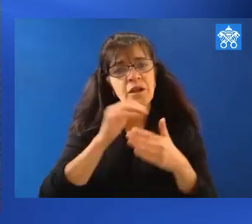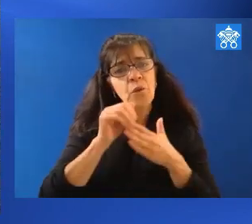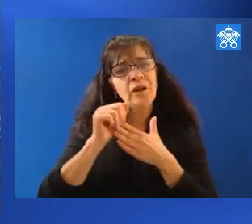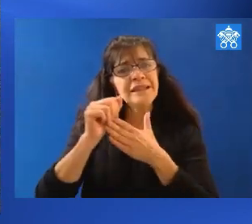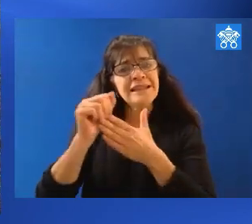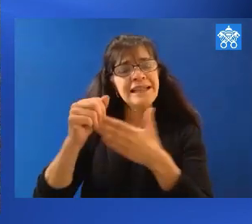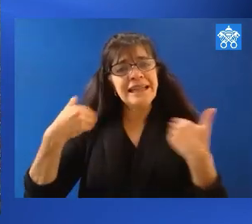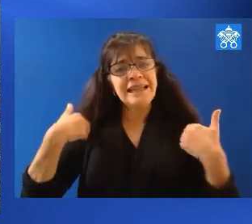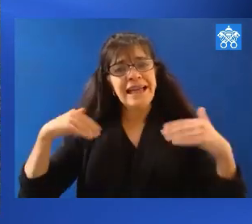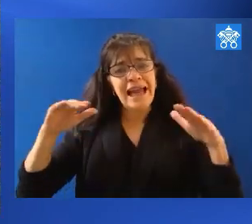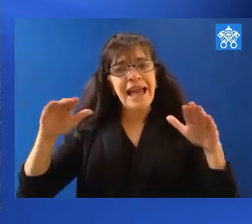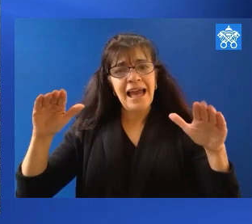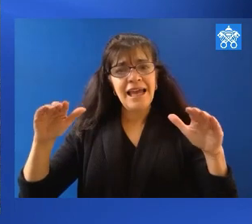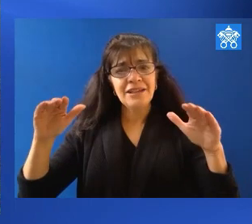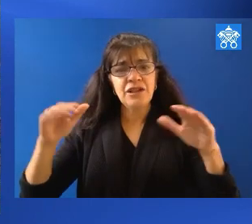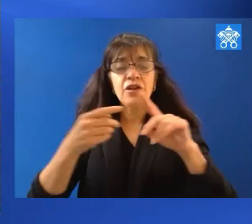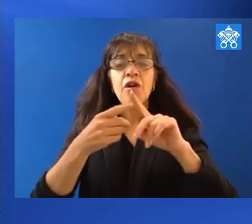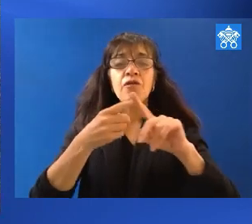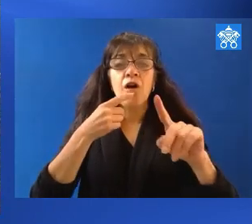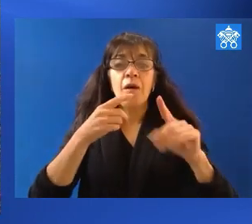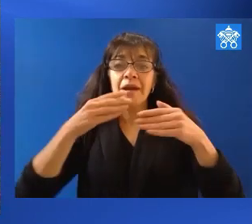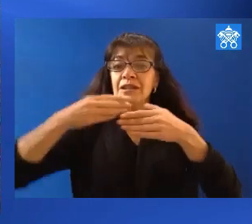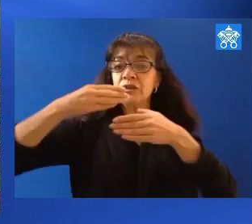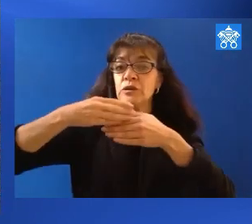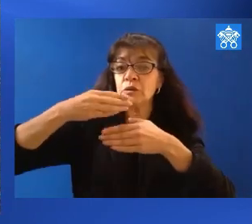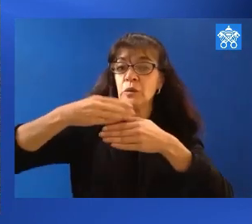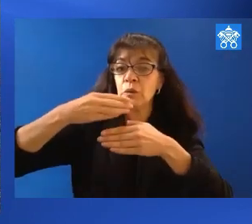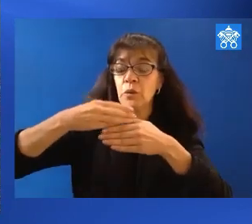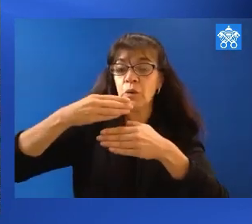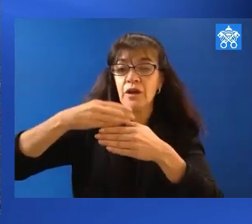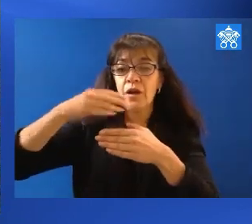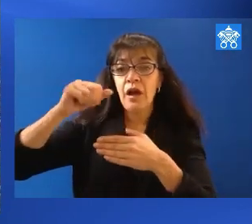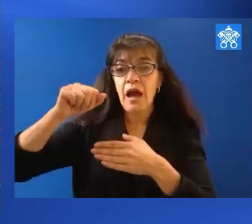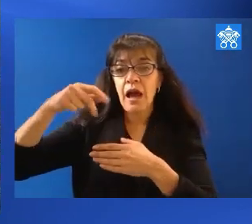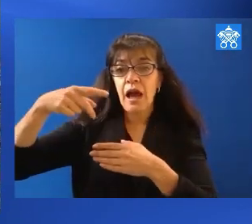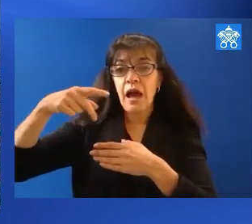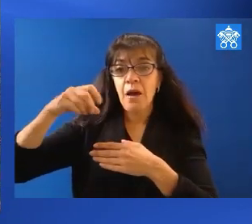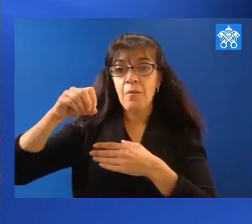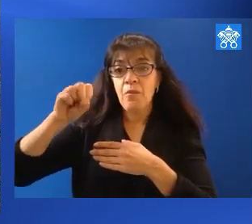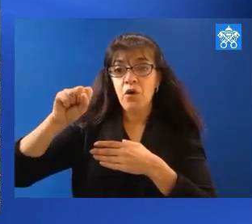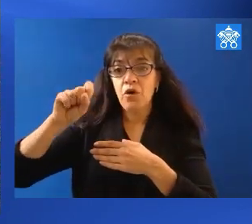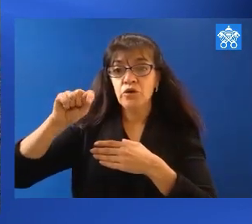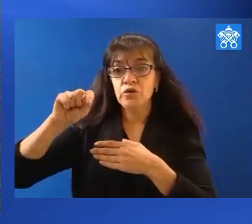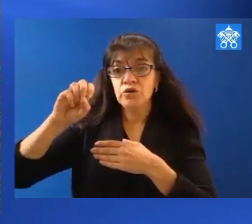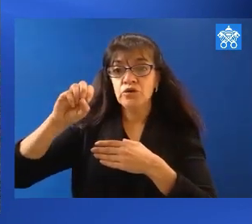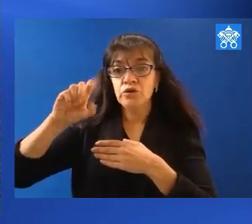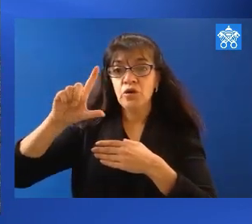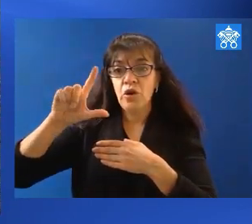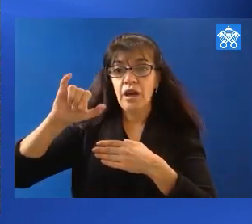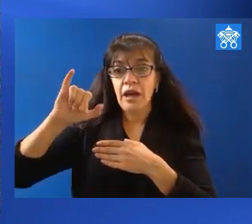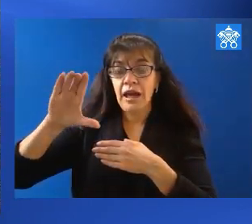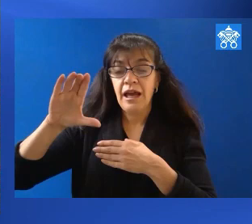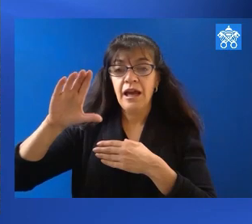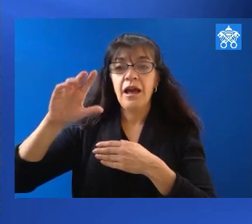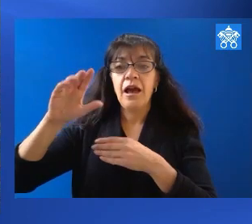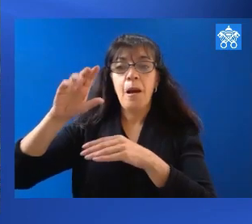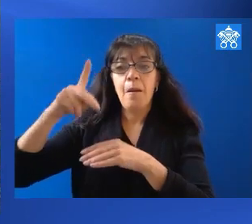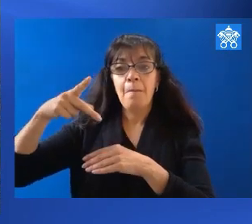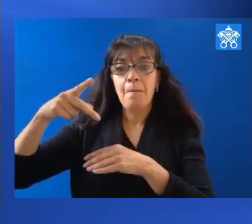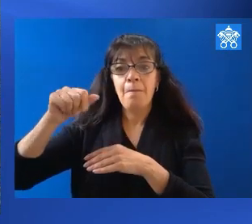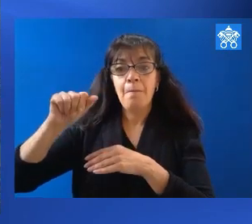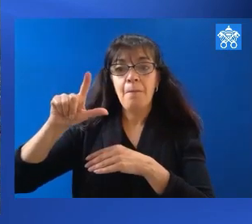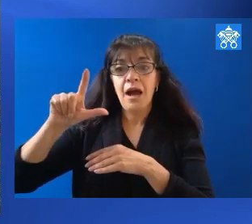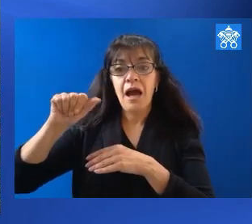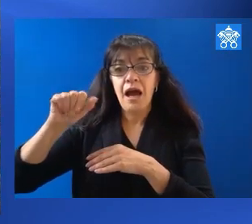of the Angelos from the apostolic palace. At the end of the recitation, as he always does, the Holy Father